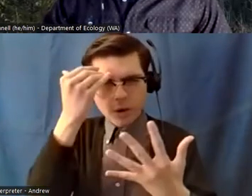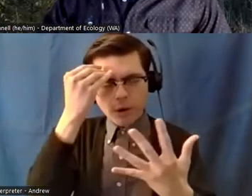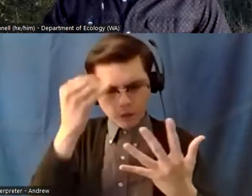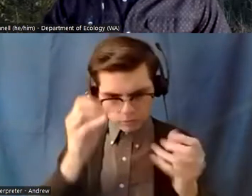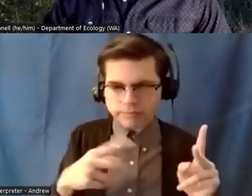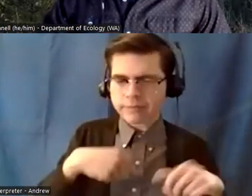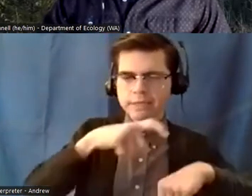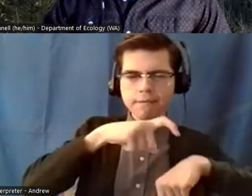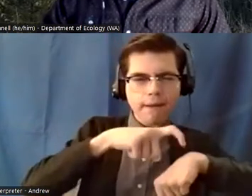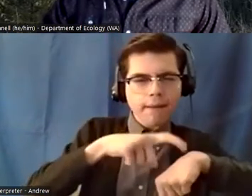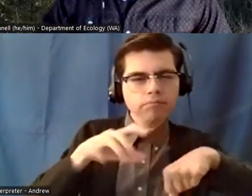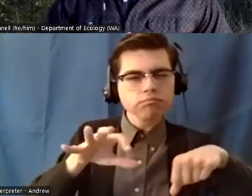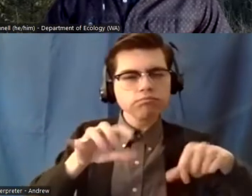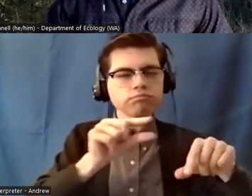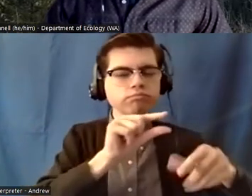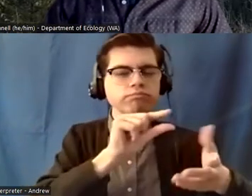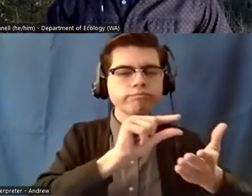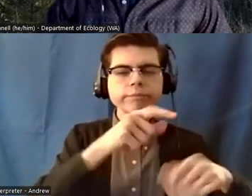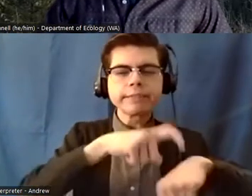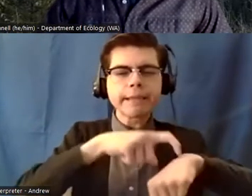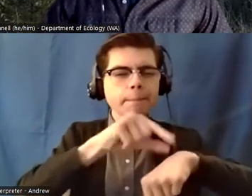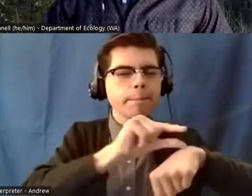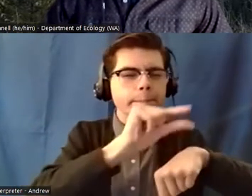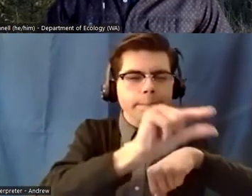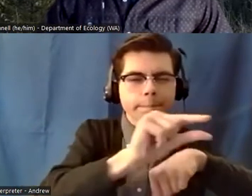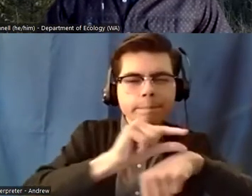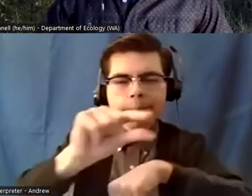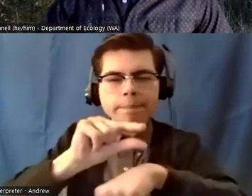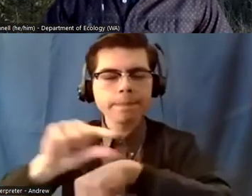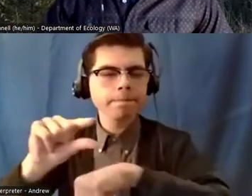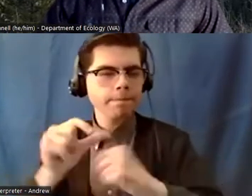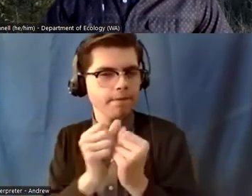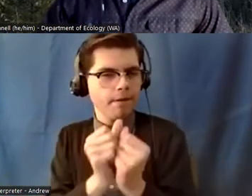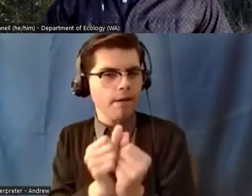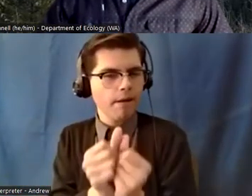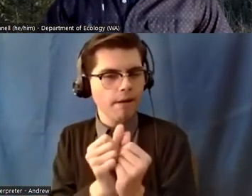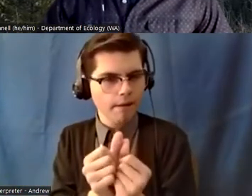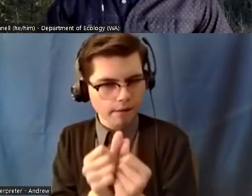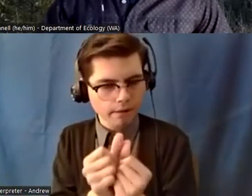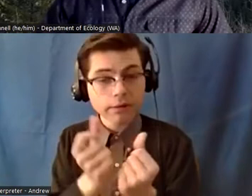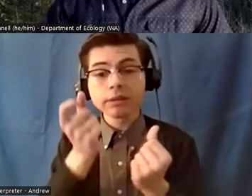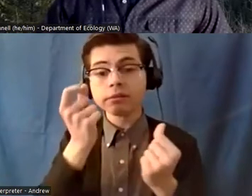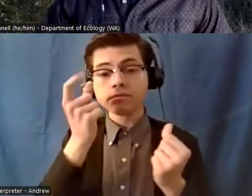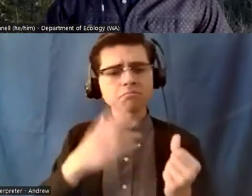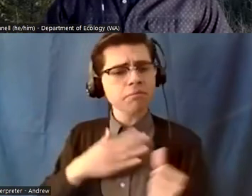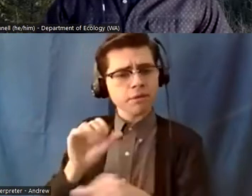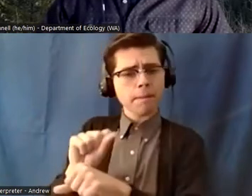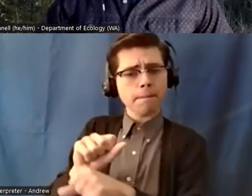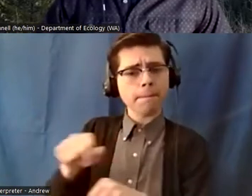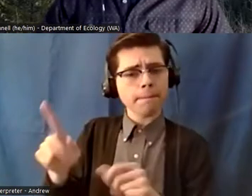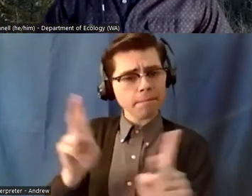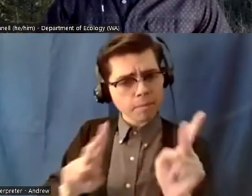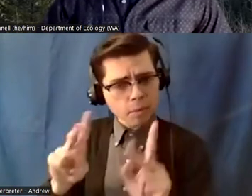very flexible um you know expectations and people at my job are very flexible too with how i where i